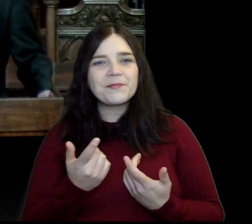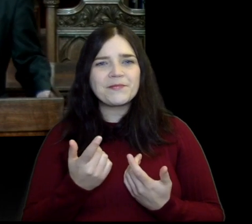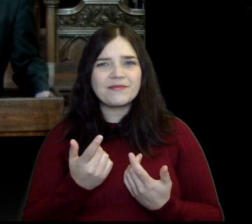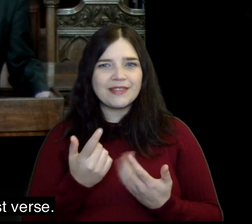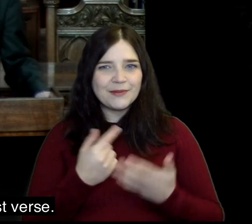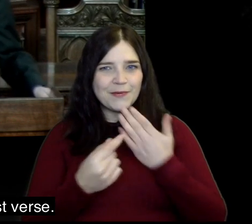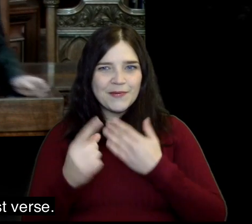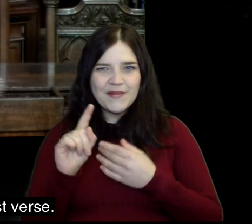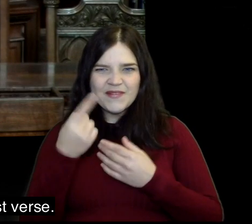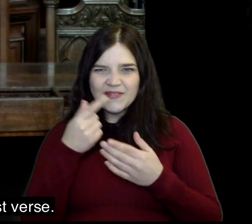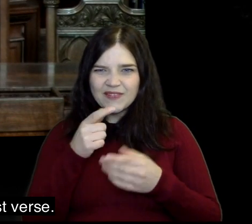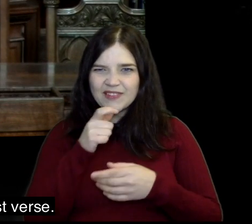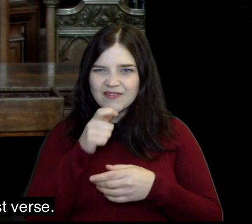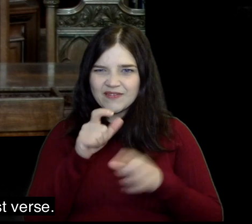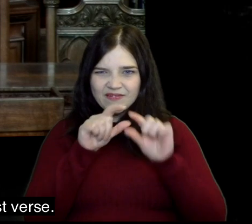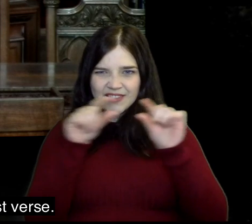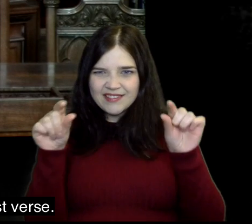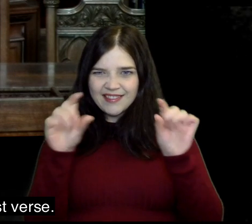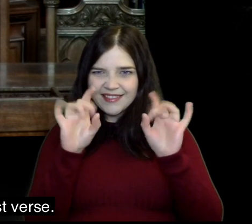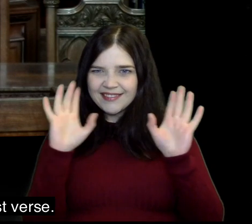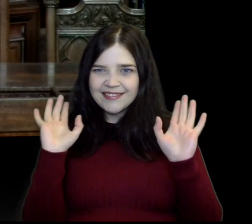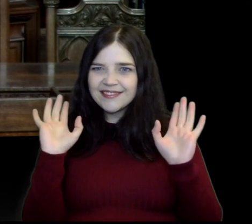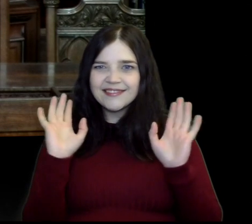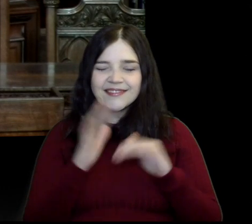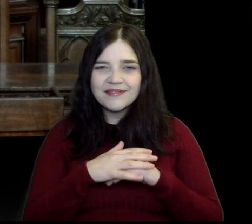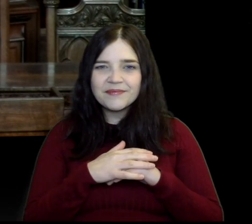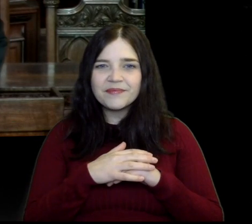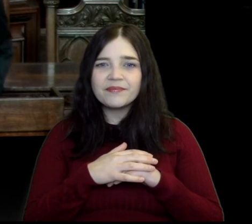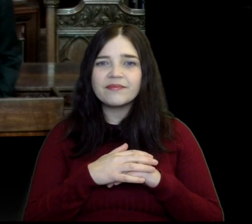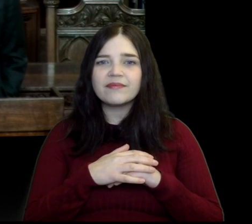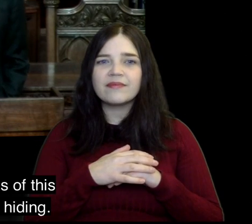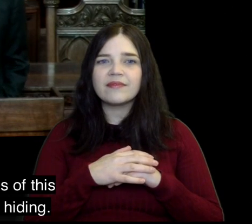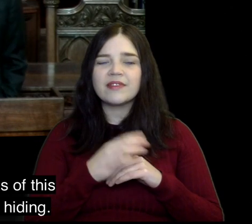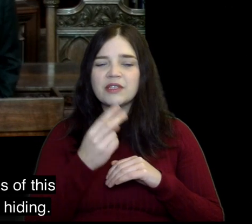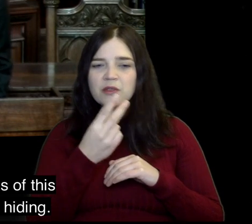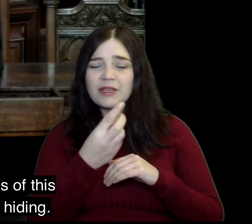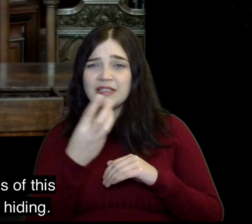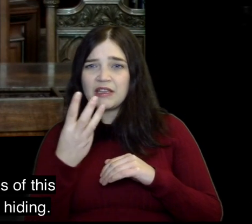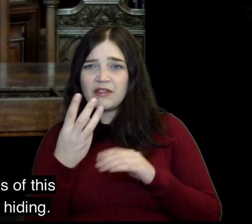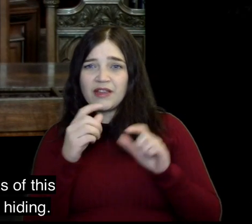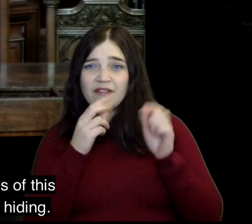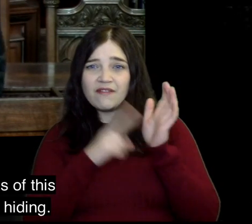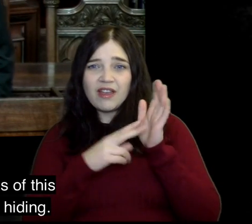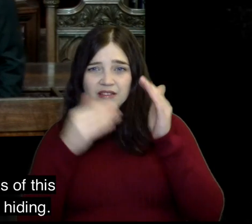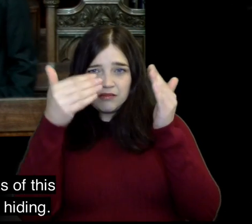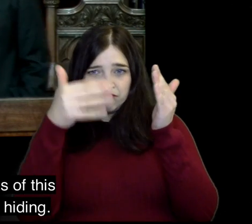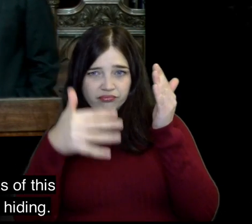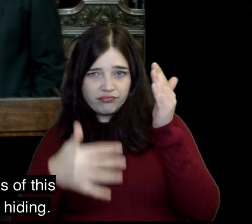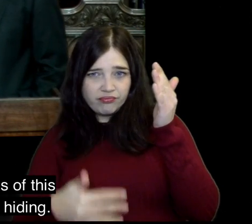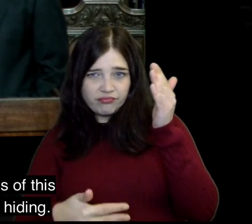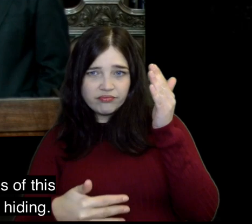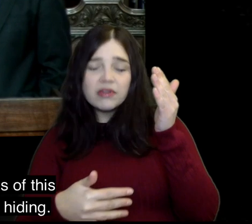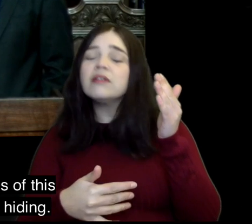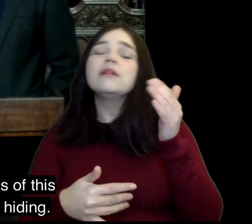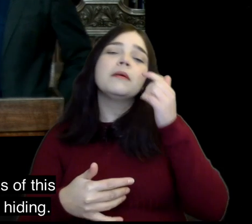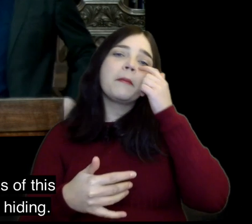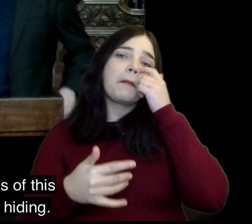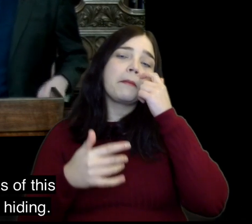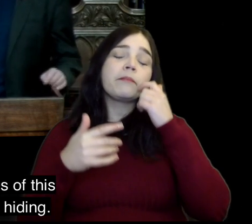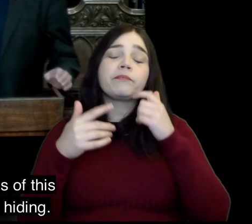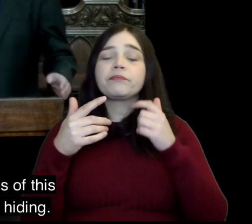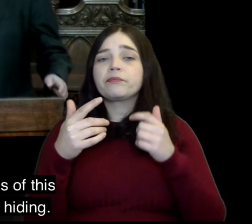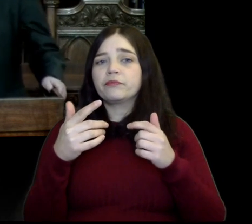But here's the thing that's only the first verse The next 23 verses